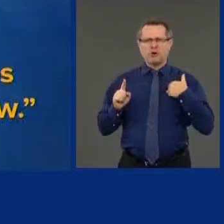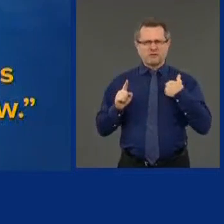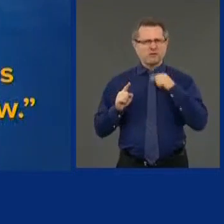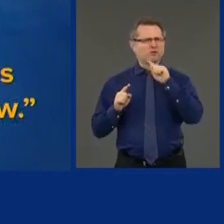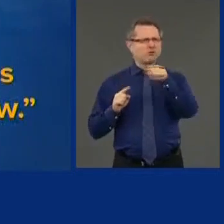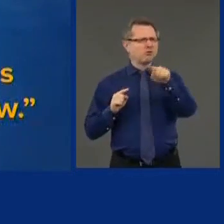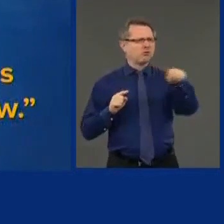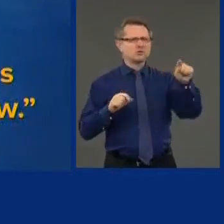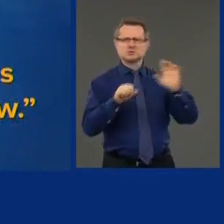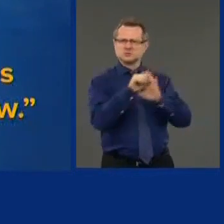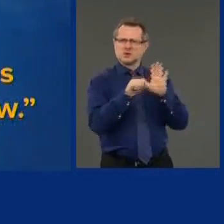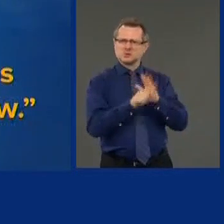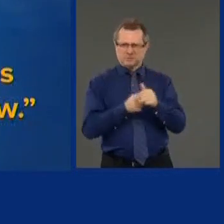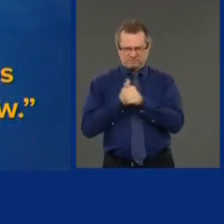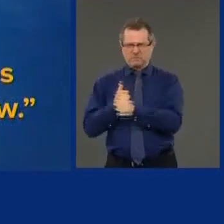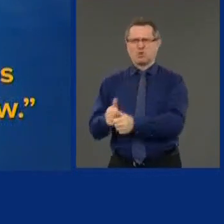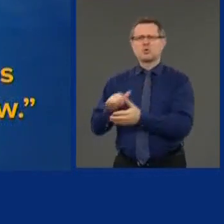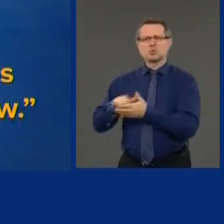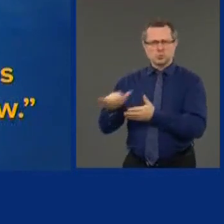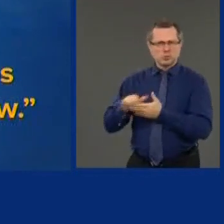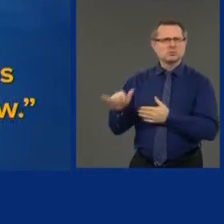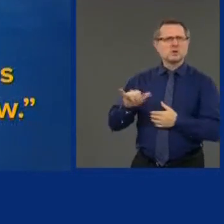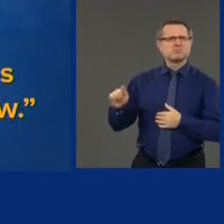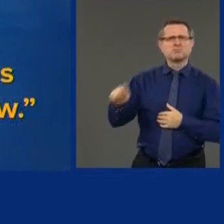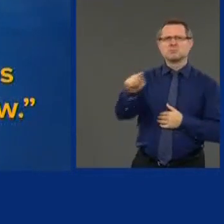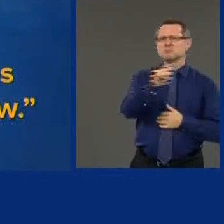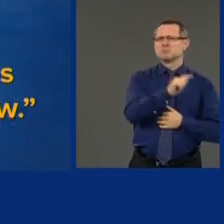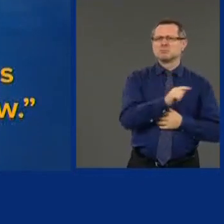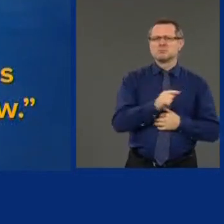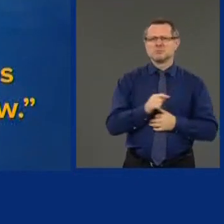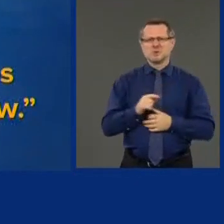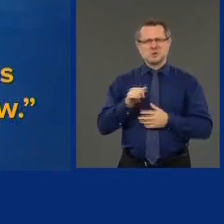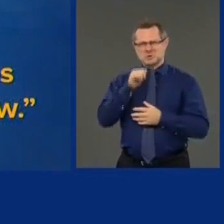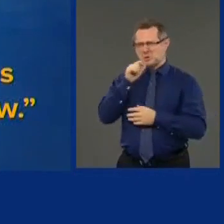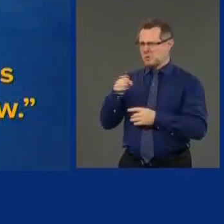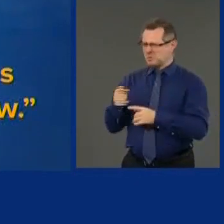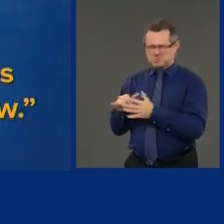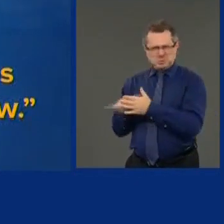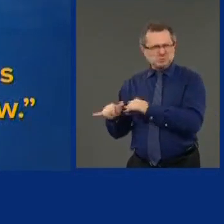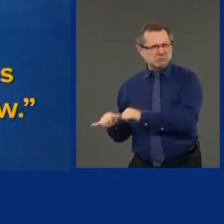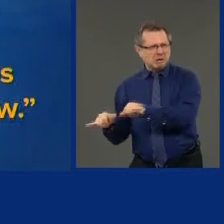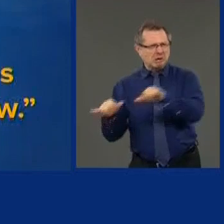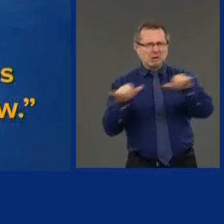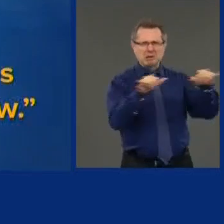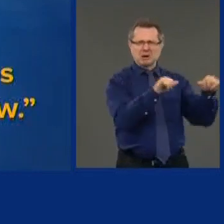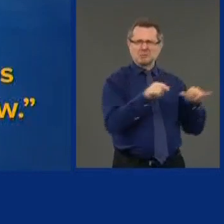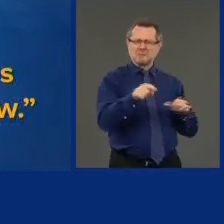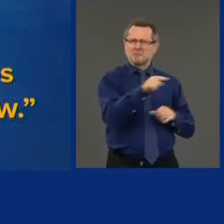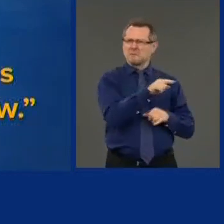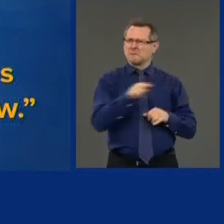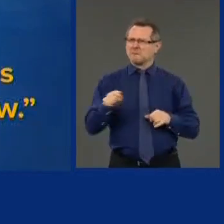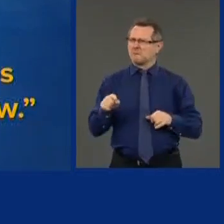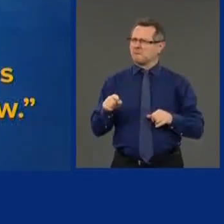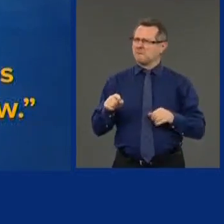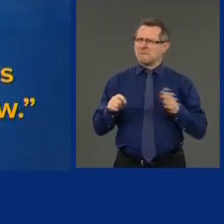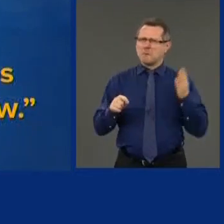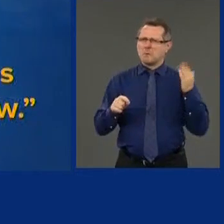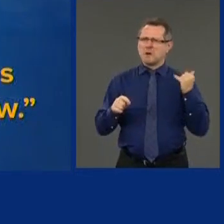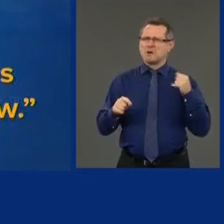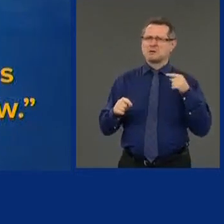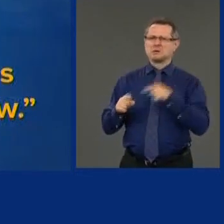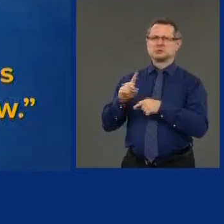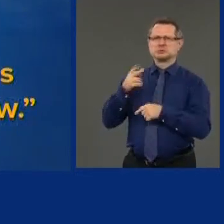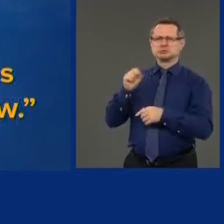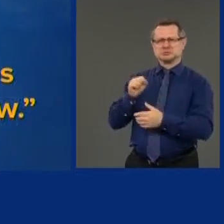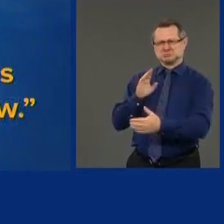had the Green Light Law, there was nothing unique about New York to justify their punitive action